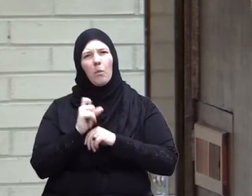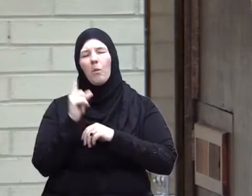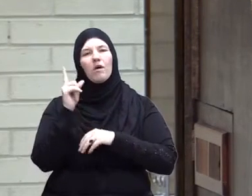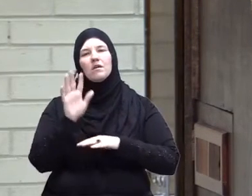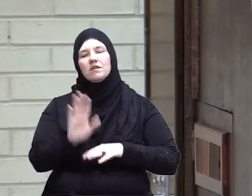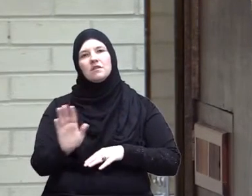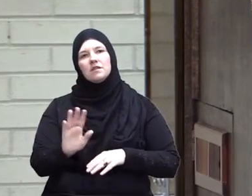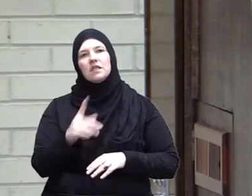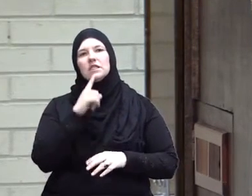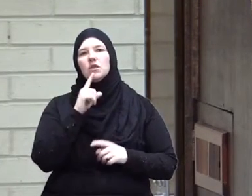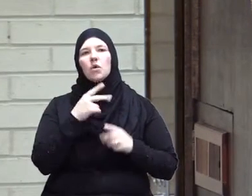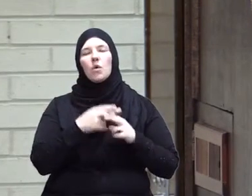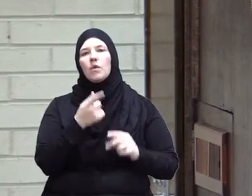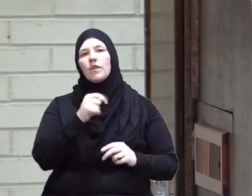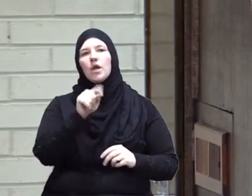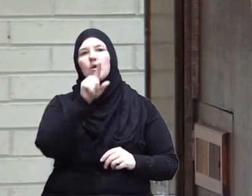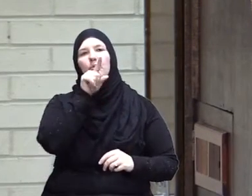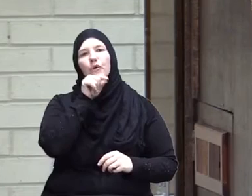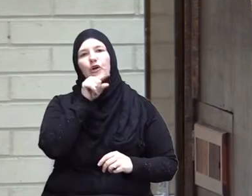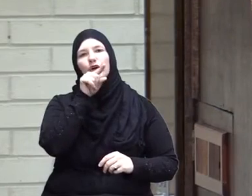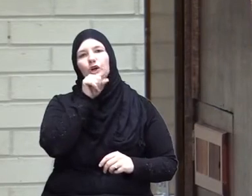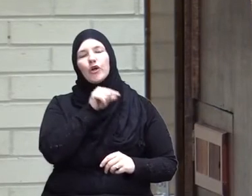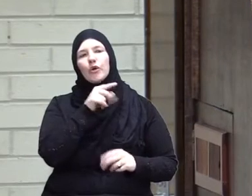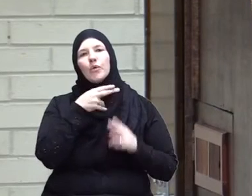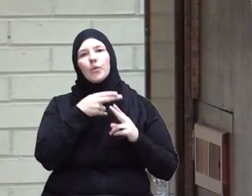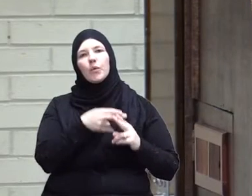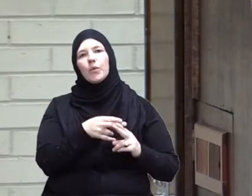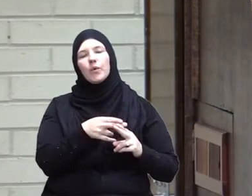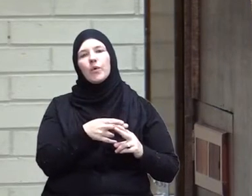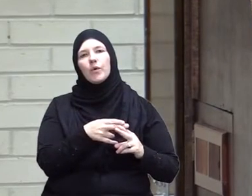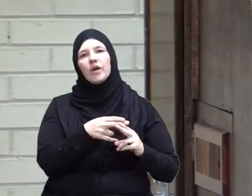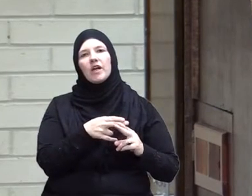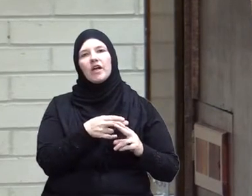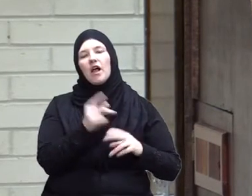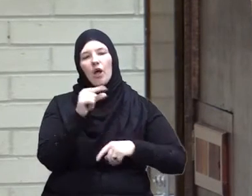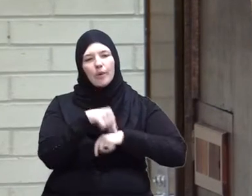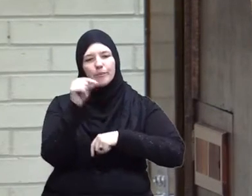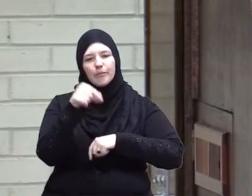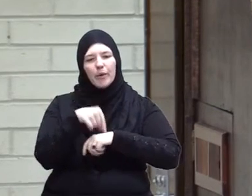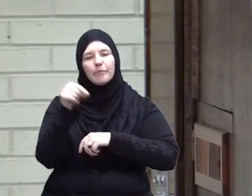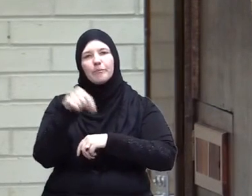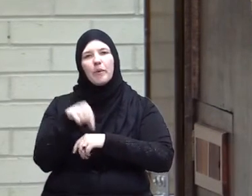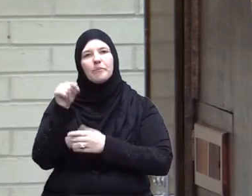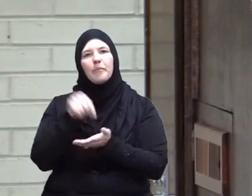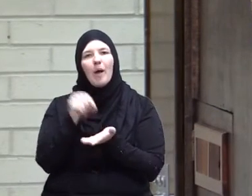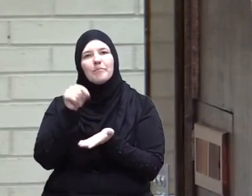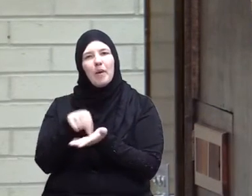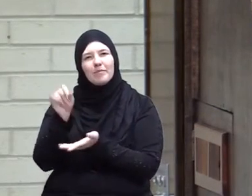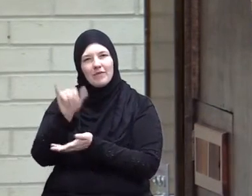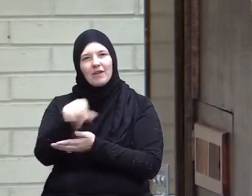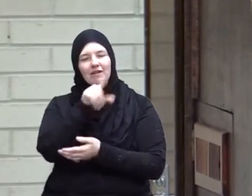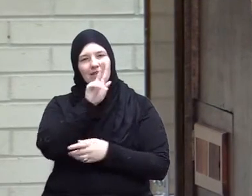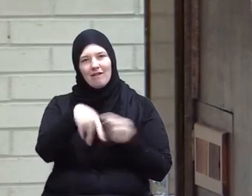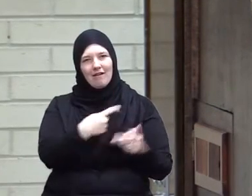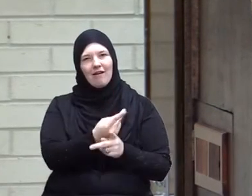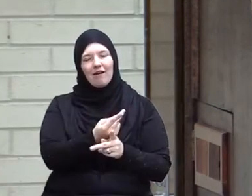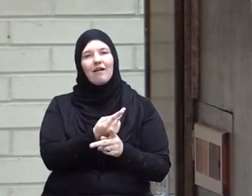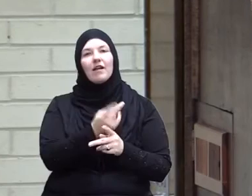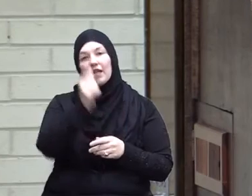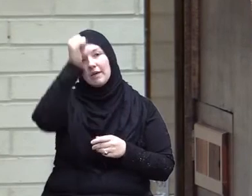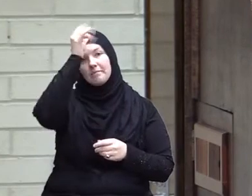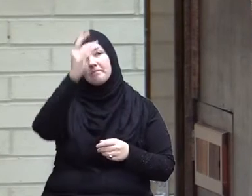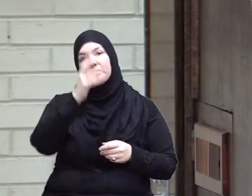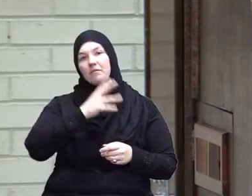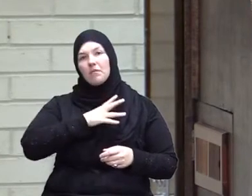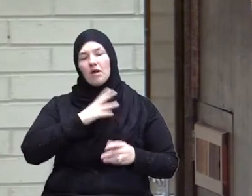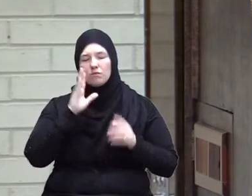the bird who is picking seeds or something that it is just done very quickly and a man was